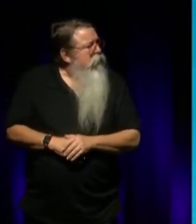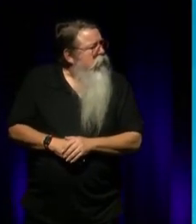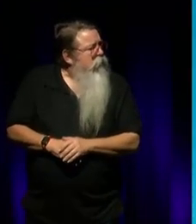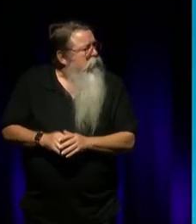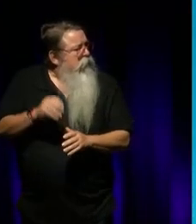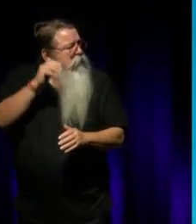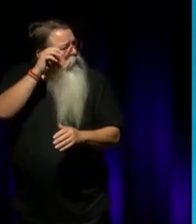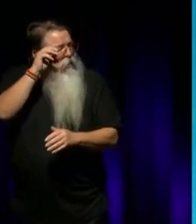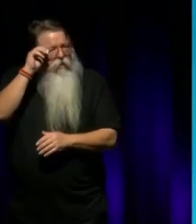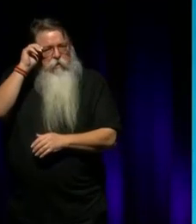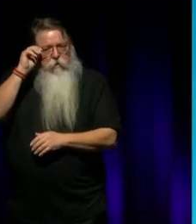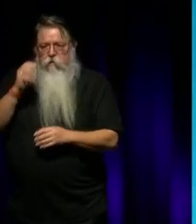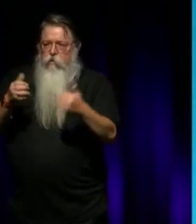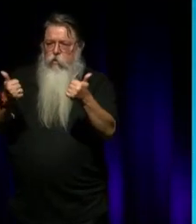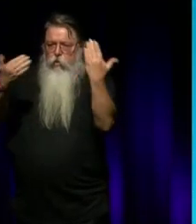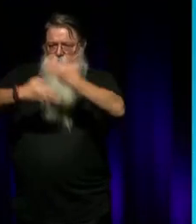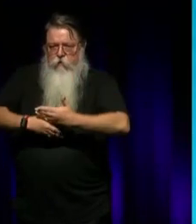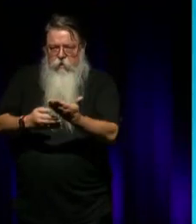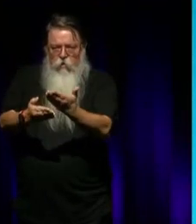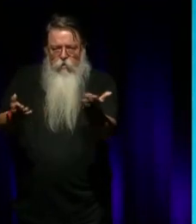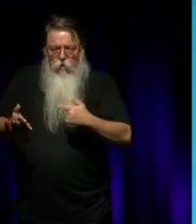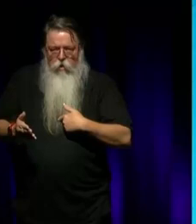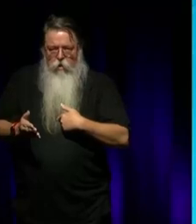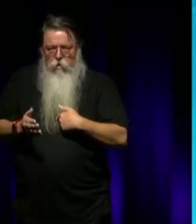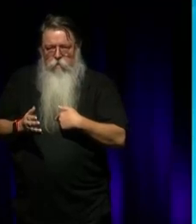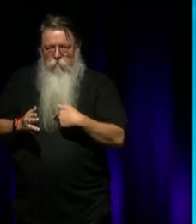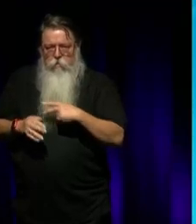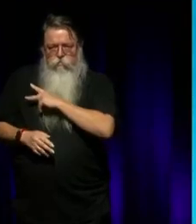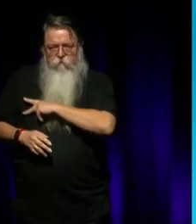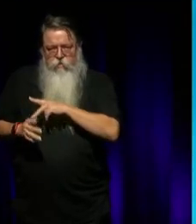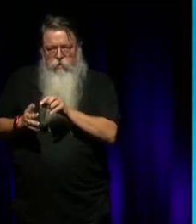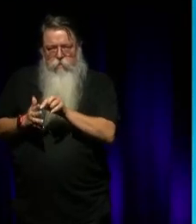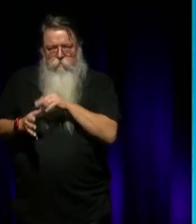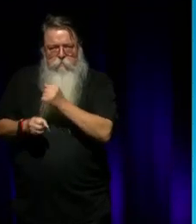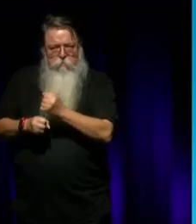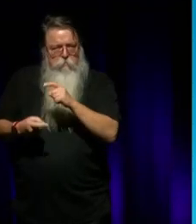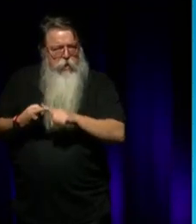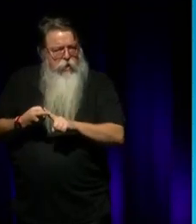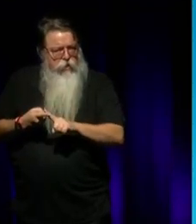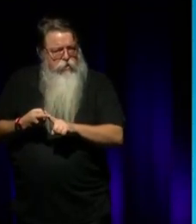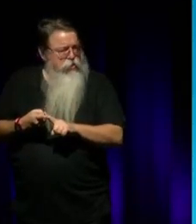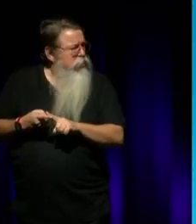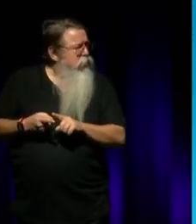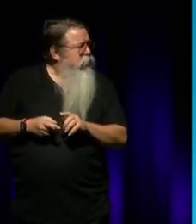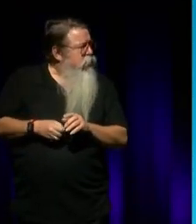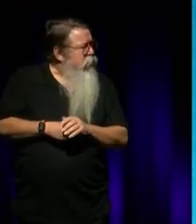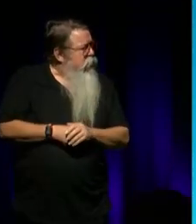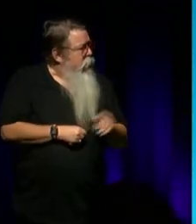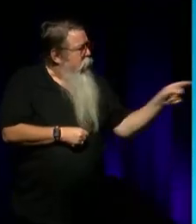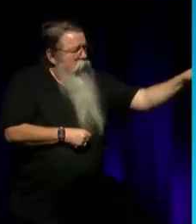Oh. Good evening, everyone. I'm Associate Professor Paige McGuire, Director of Alumni and Corporate Events. I'm a Paige.